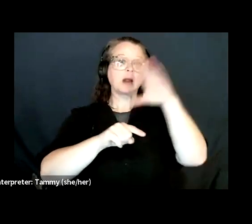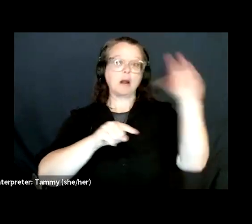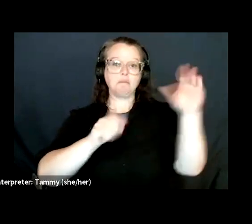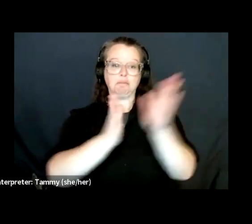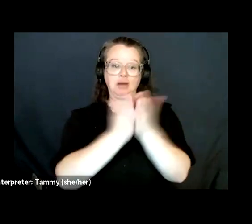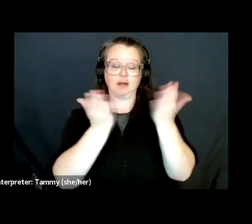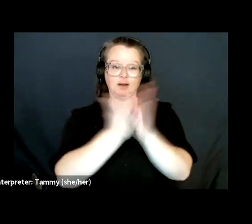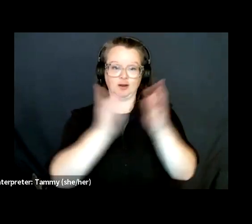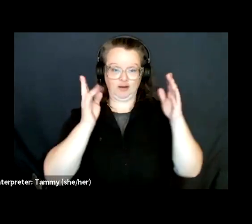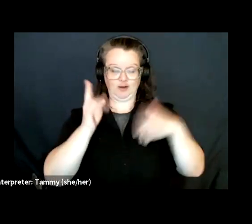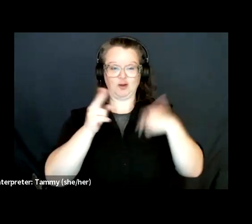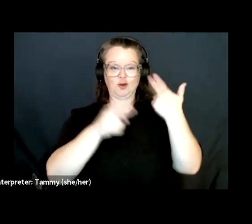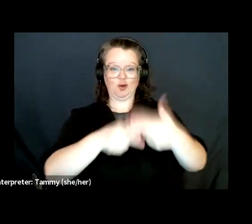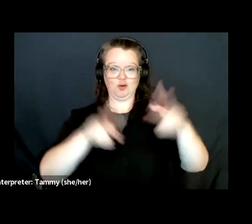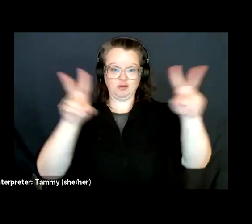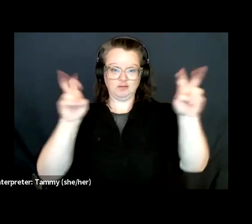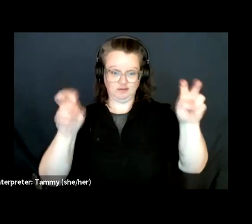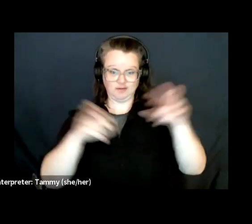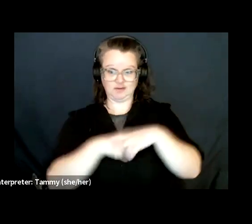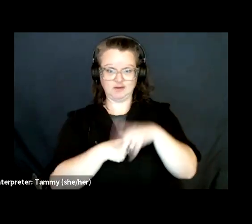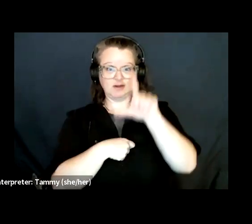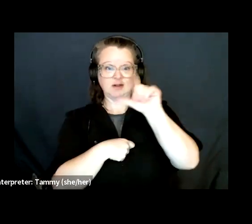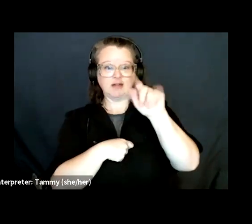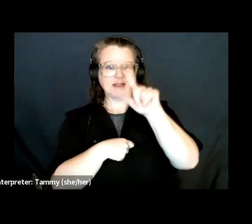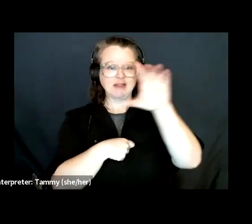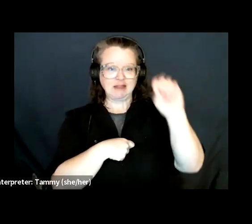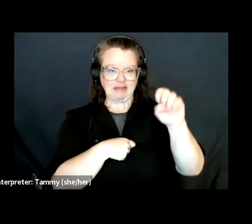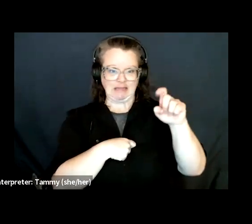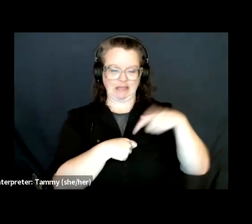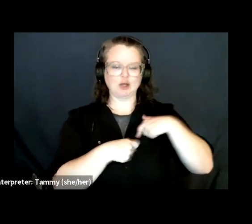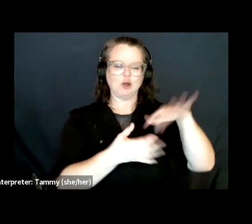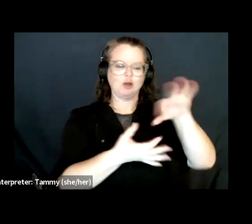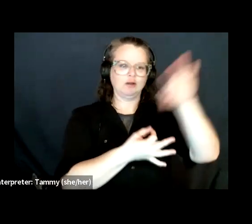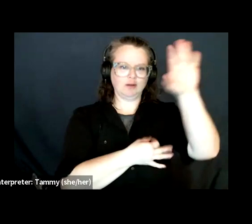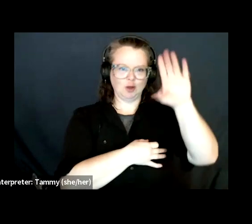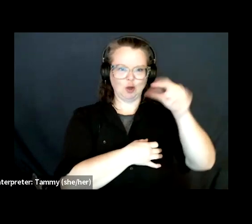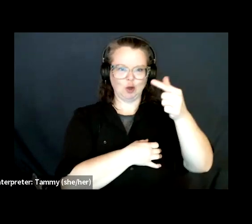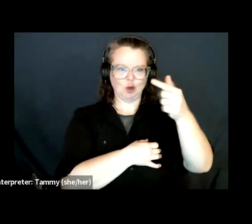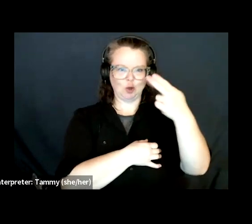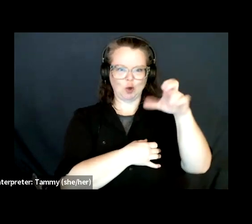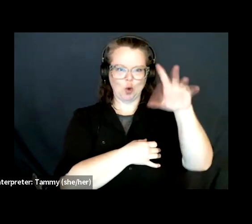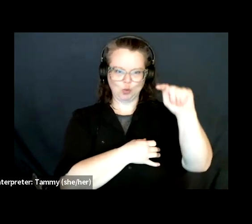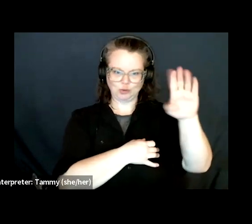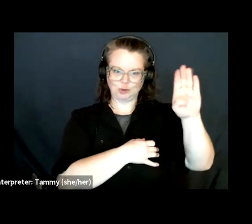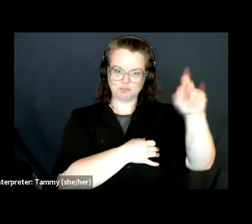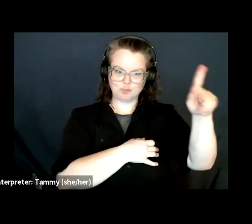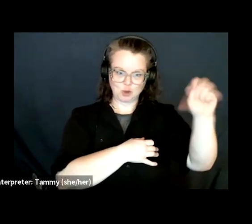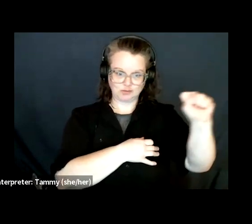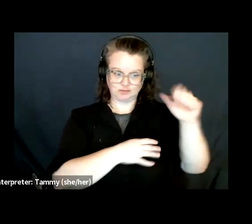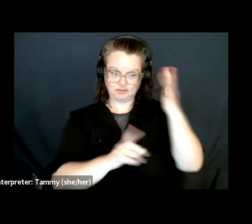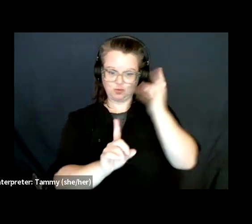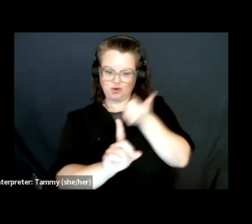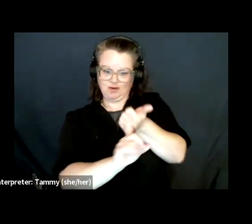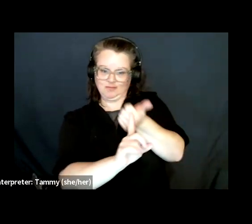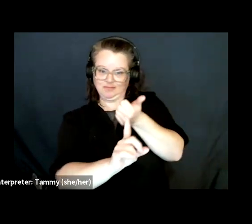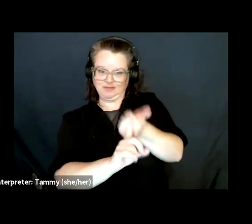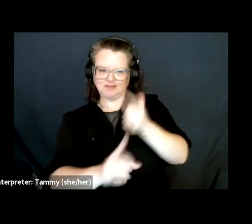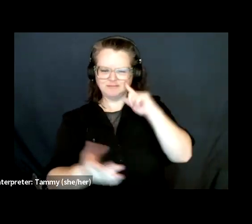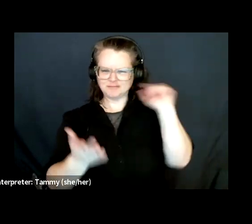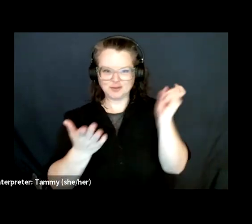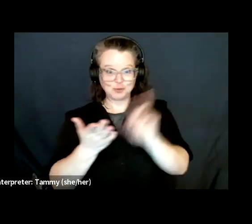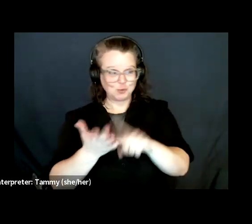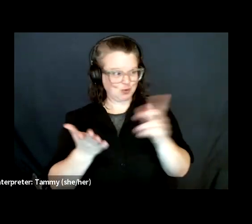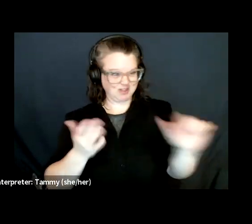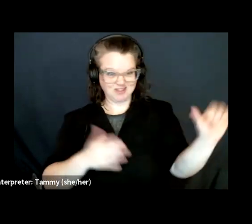they were inspired to create Canada's first horror-themed bookstore and publishing house. They are deeply